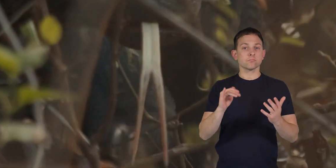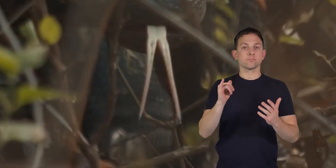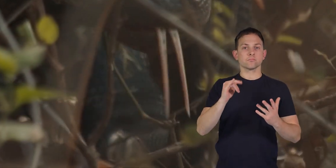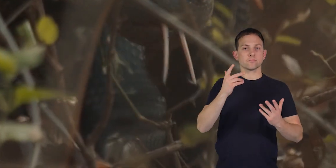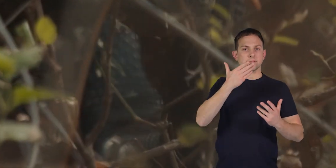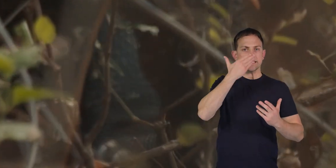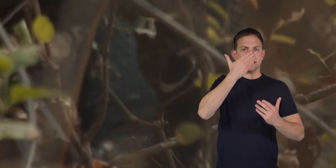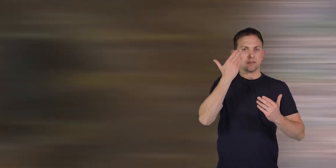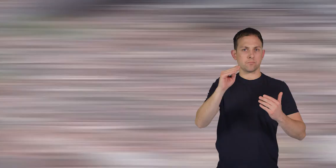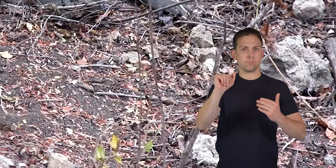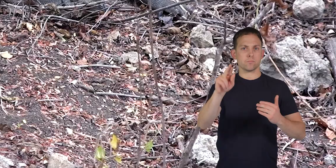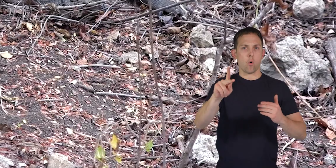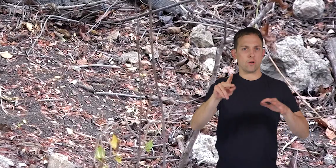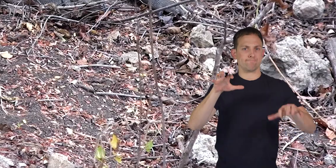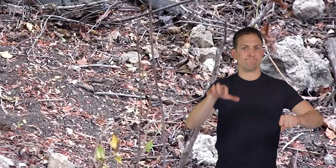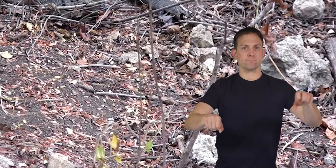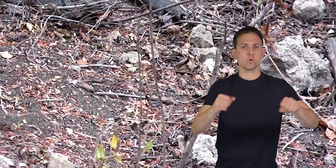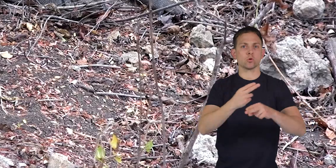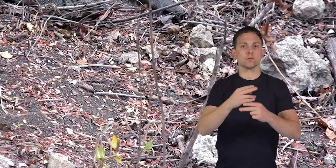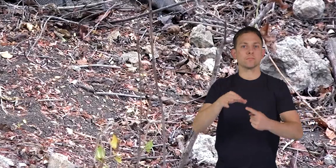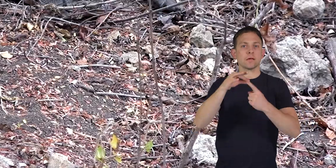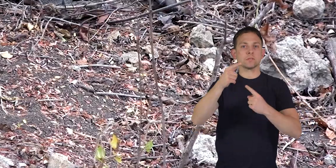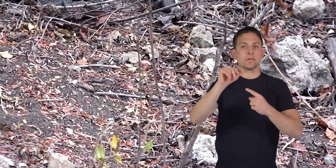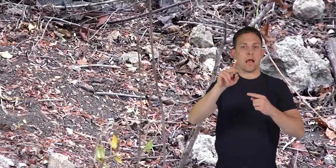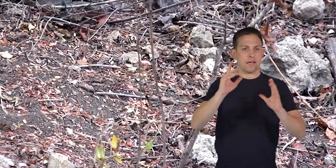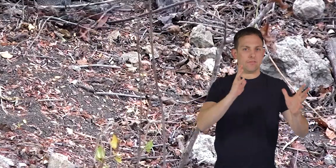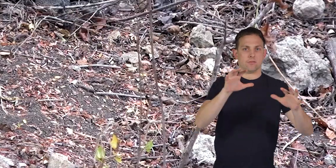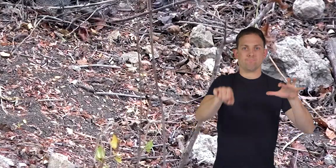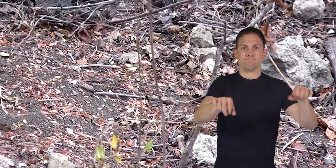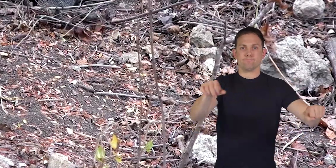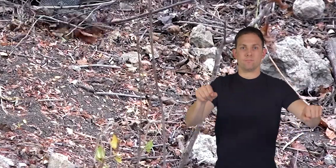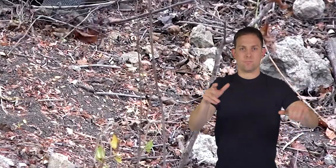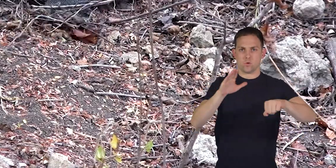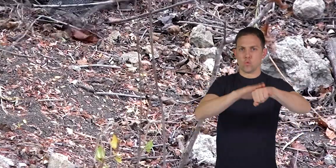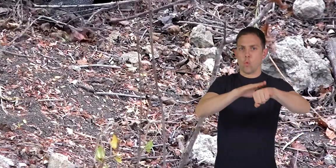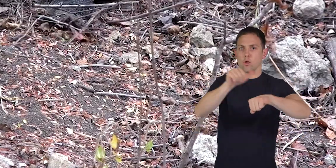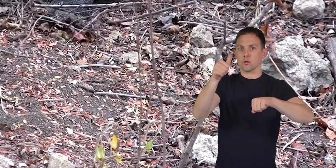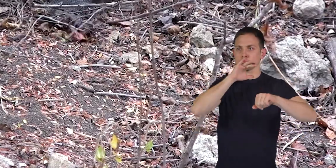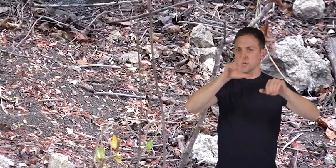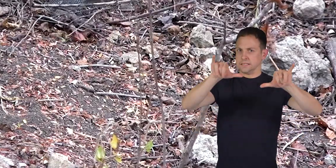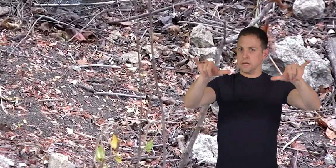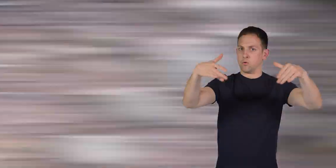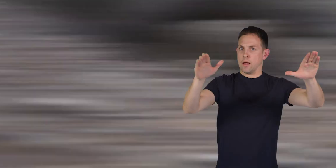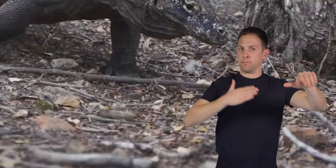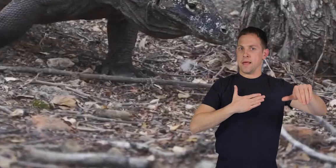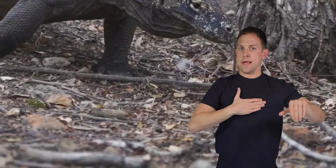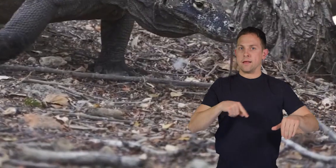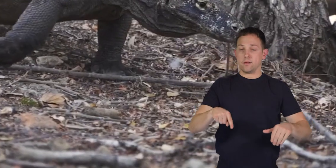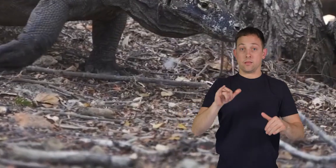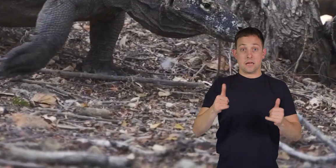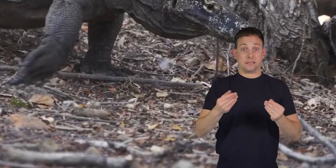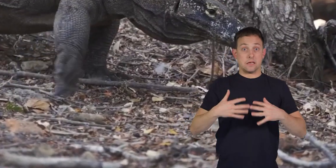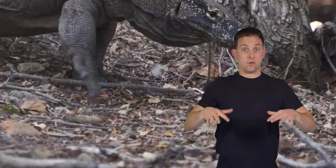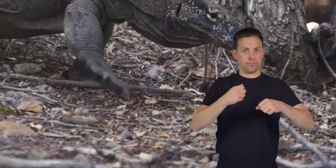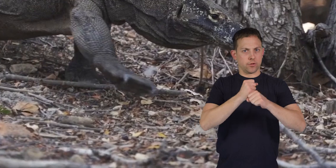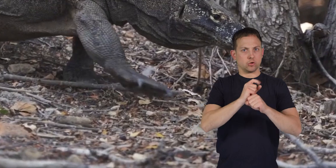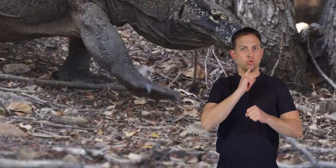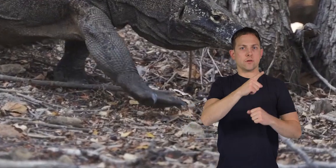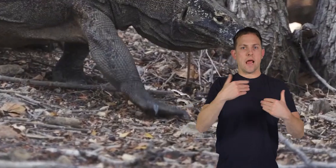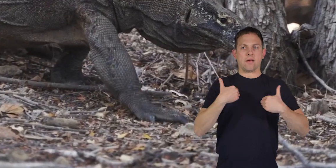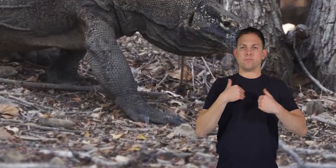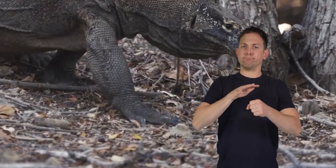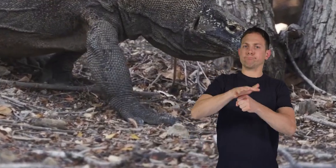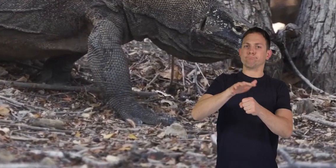such as scent marking, using special glands to leave their scent behind to warn other dragons. This territoriality